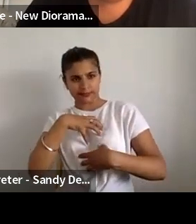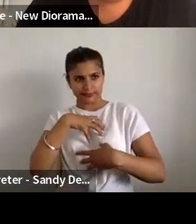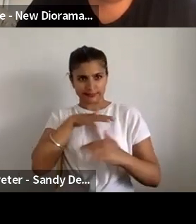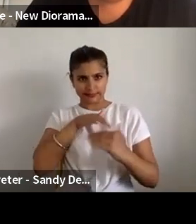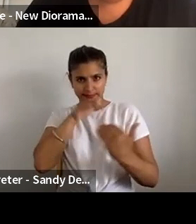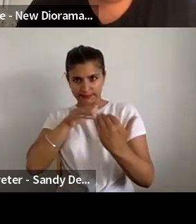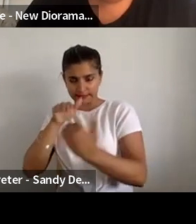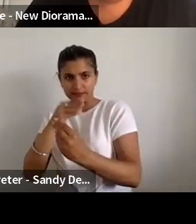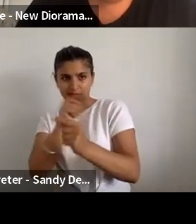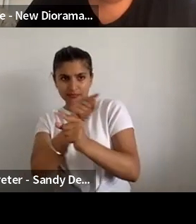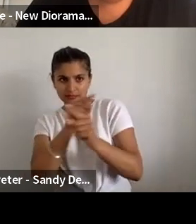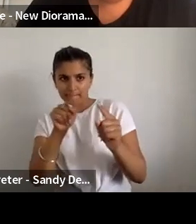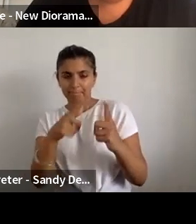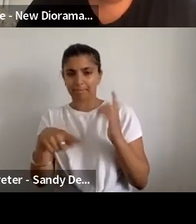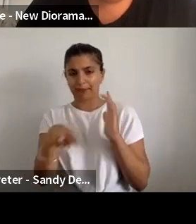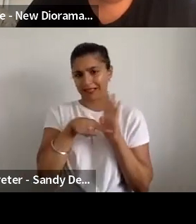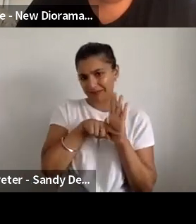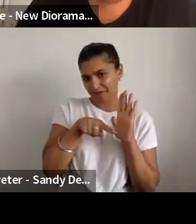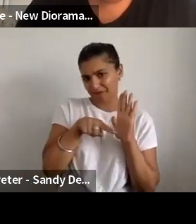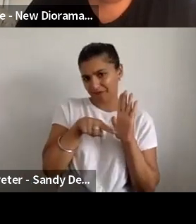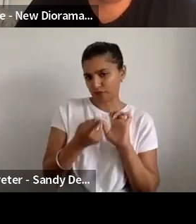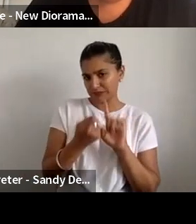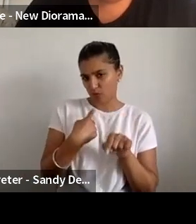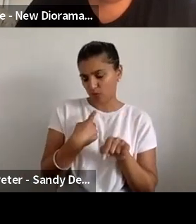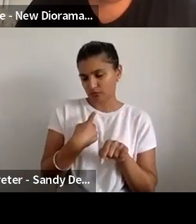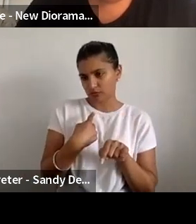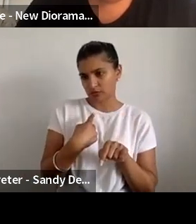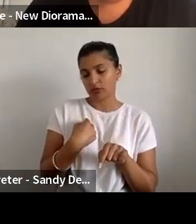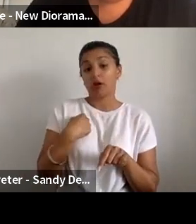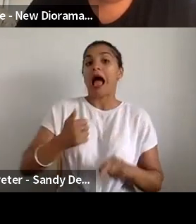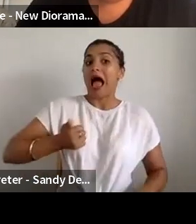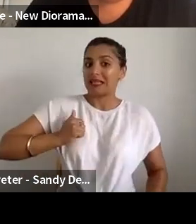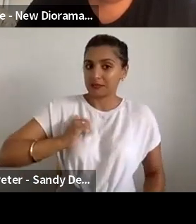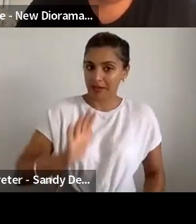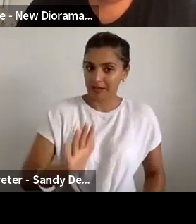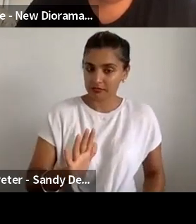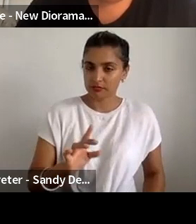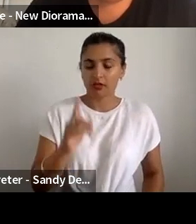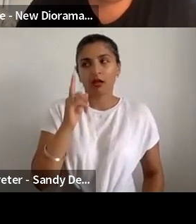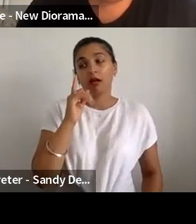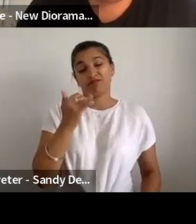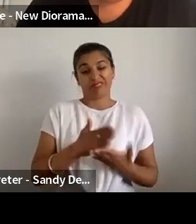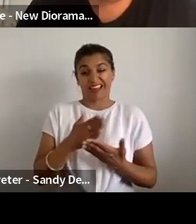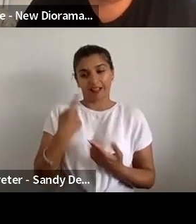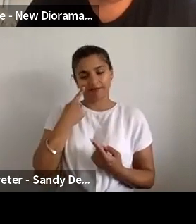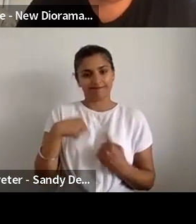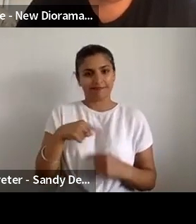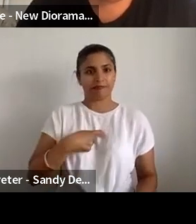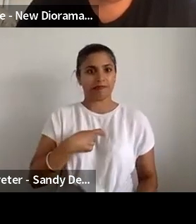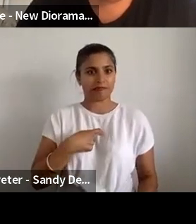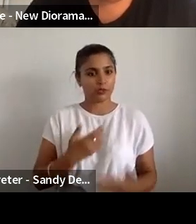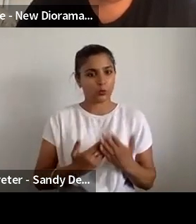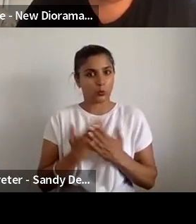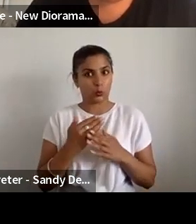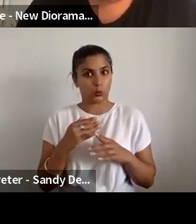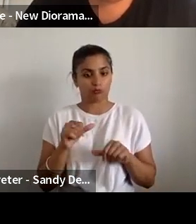might go down quite badly. But I think that was just our kind of nervousness around this very new process.